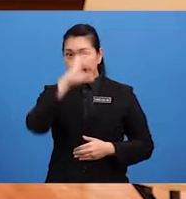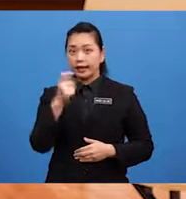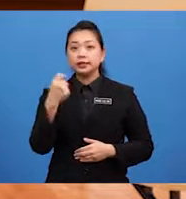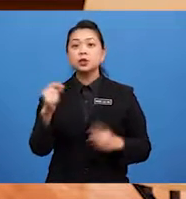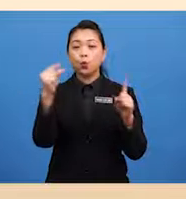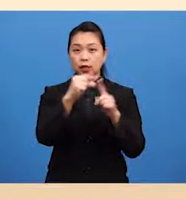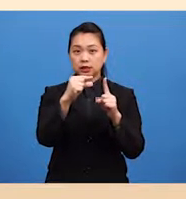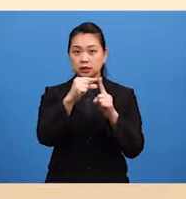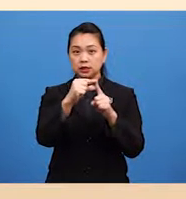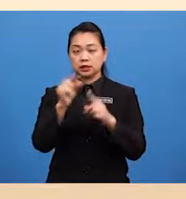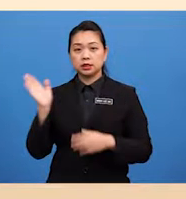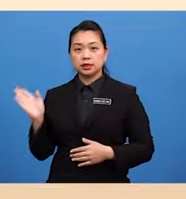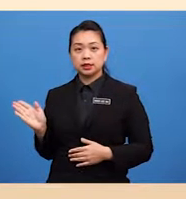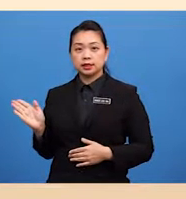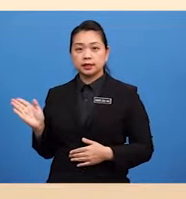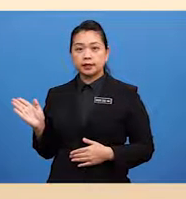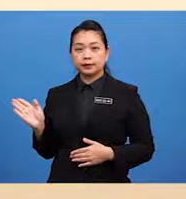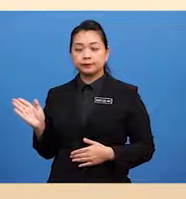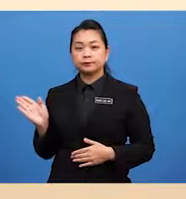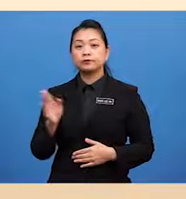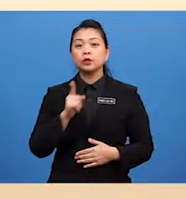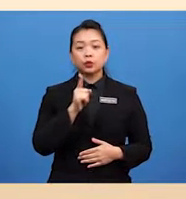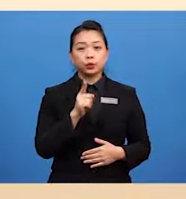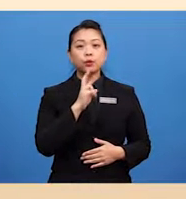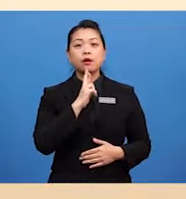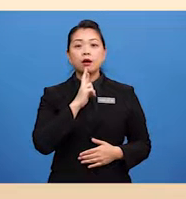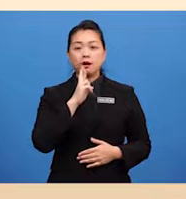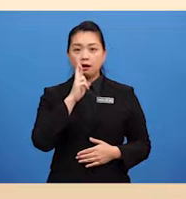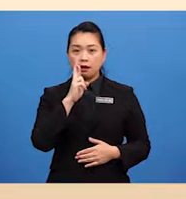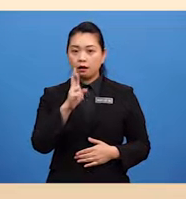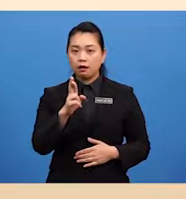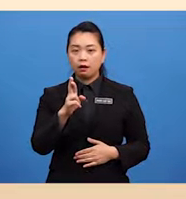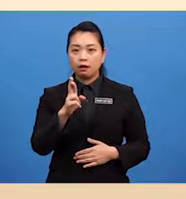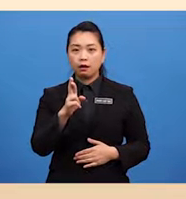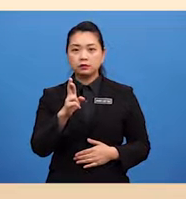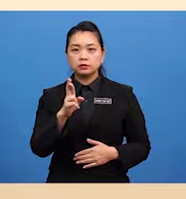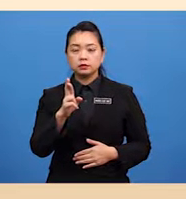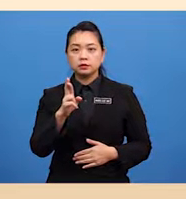You are a spectacular leader